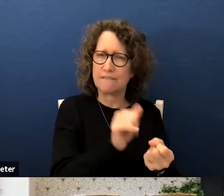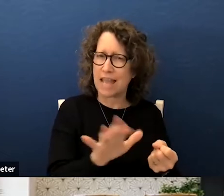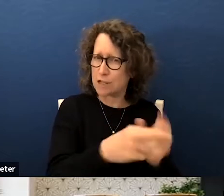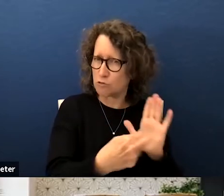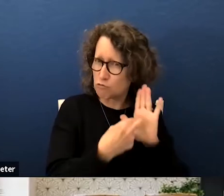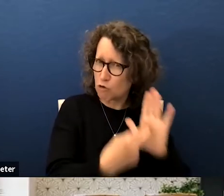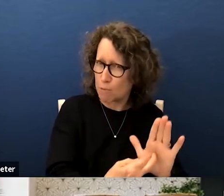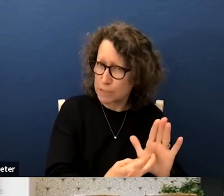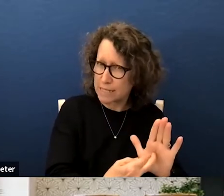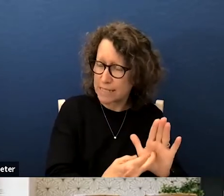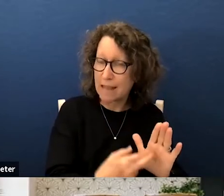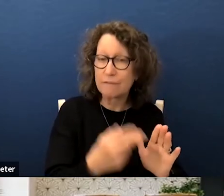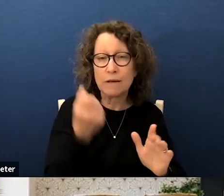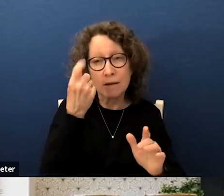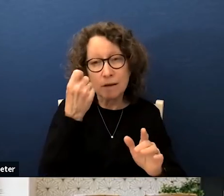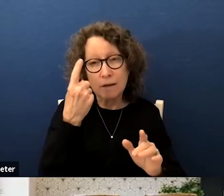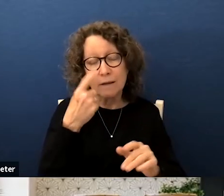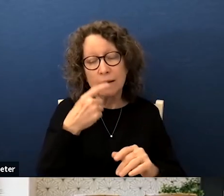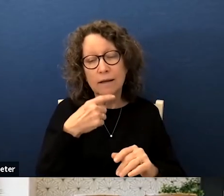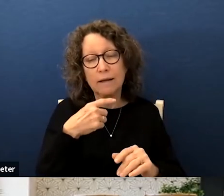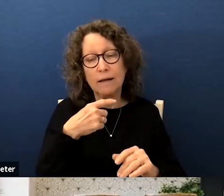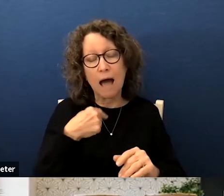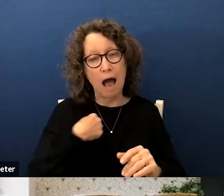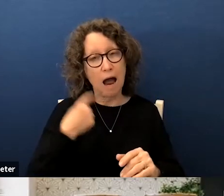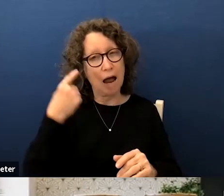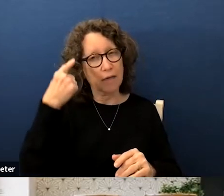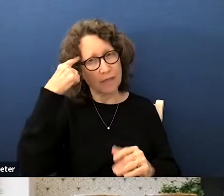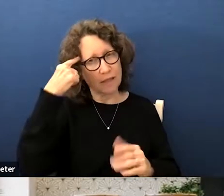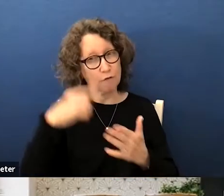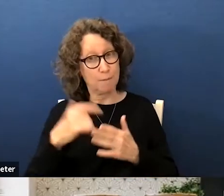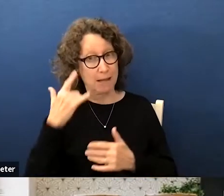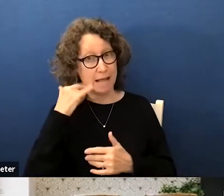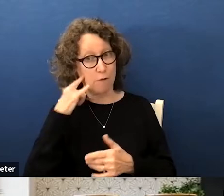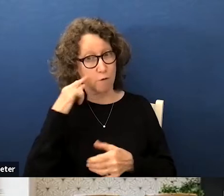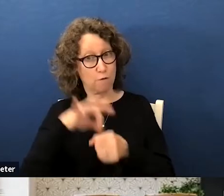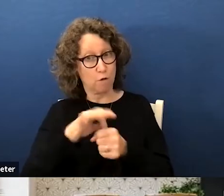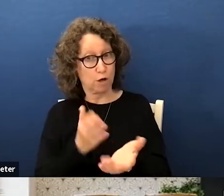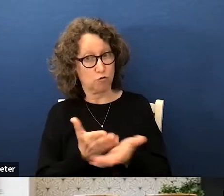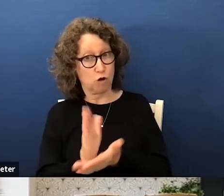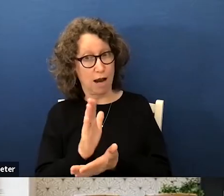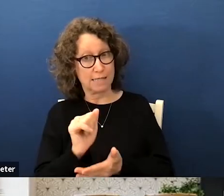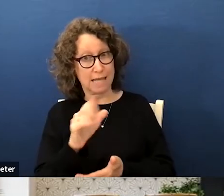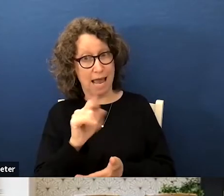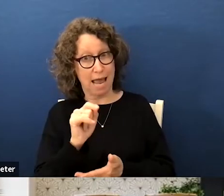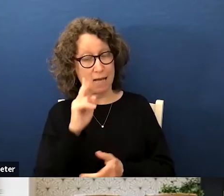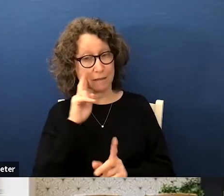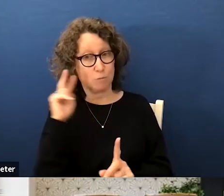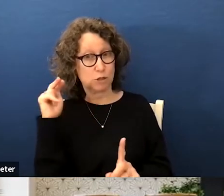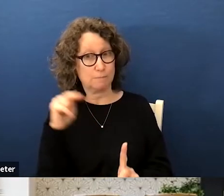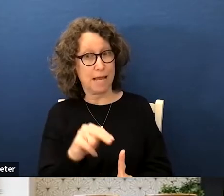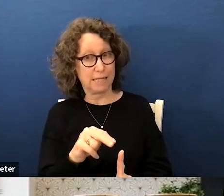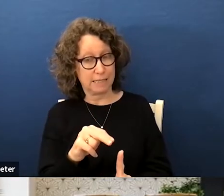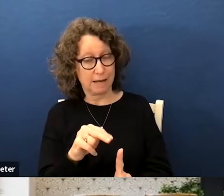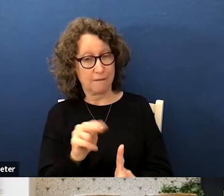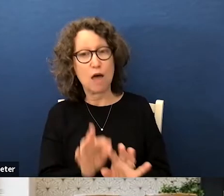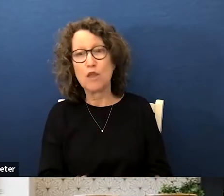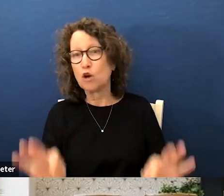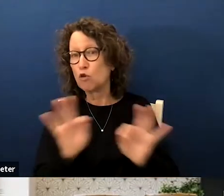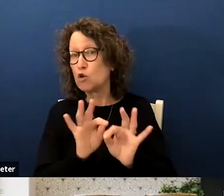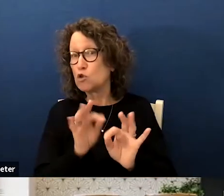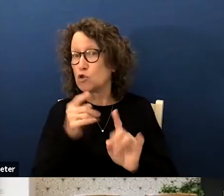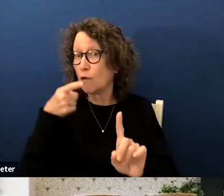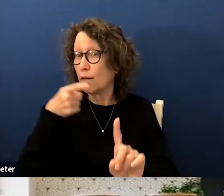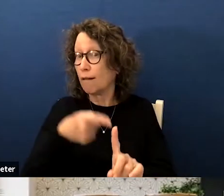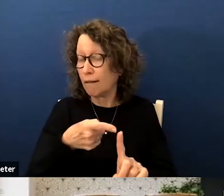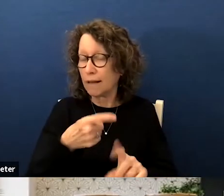representation but at the same time um i think that from the california voting rights act perspective the crucial issue is to